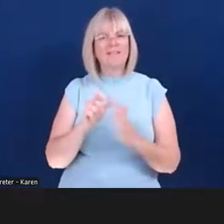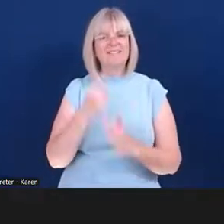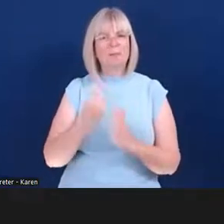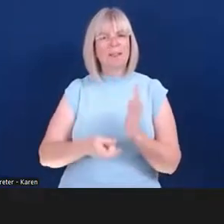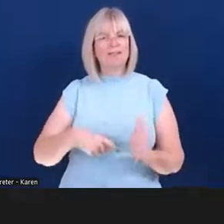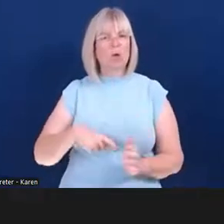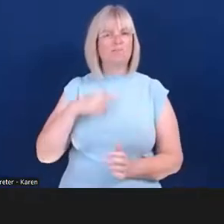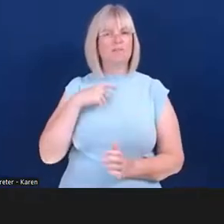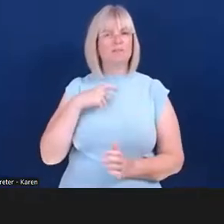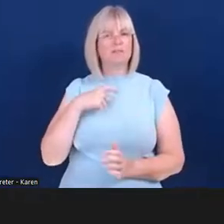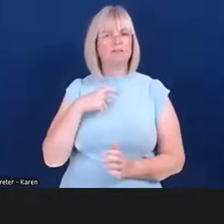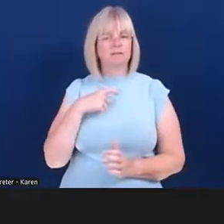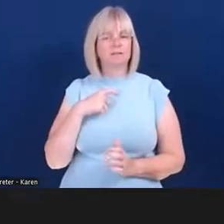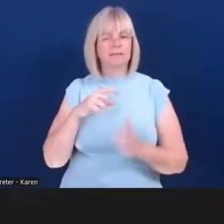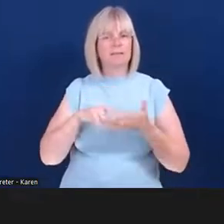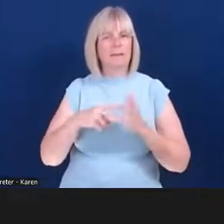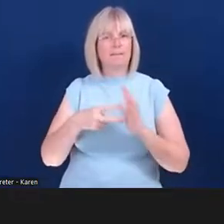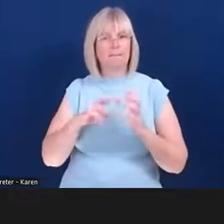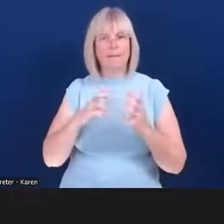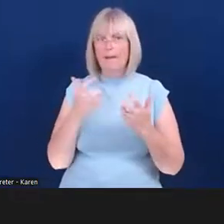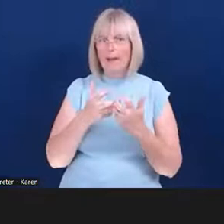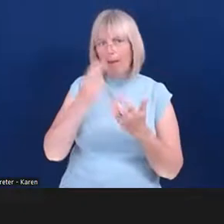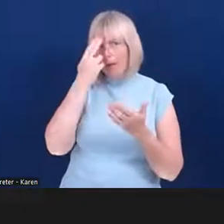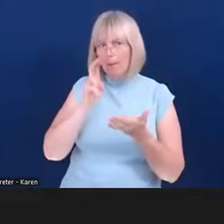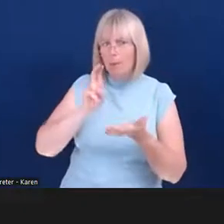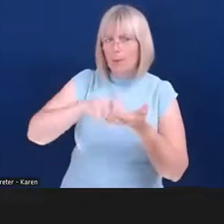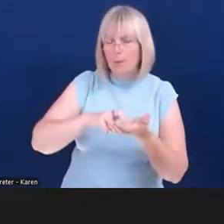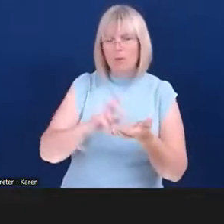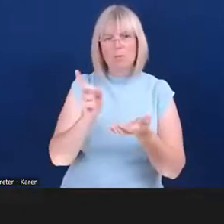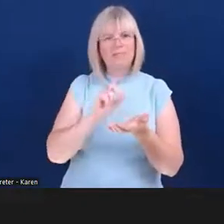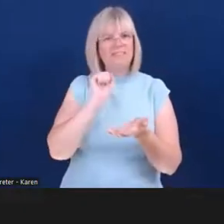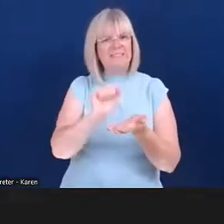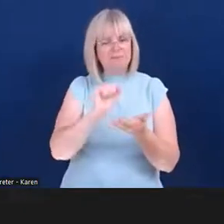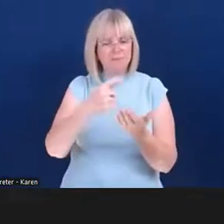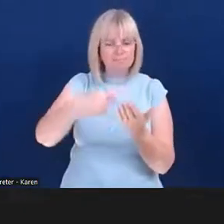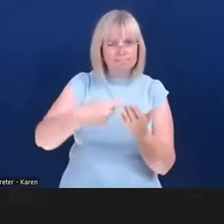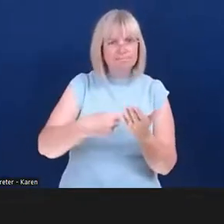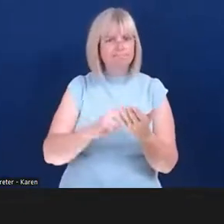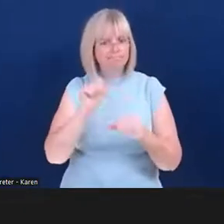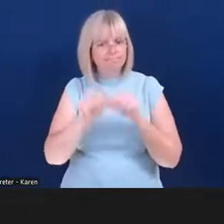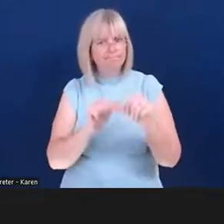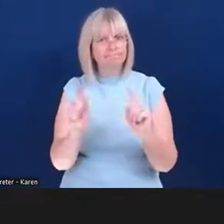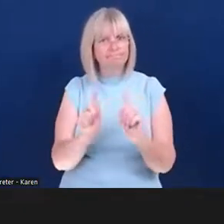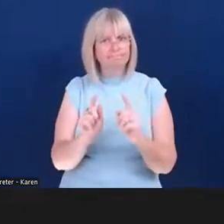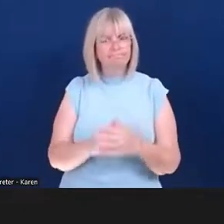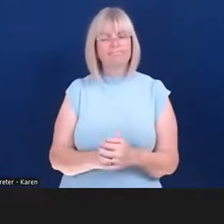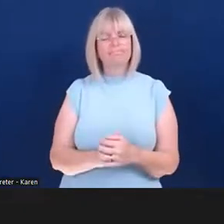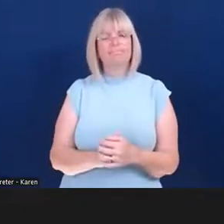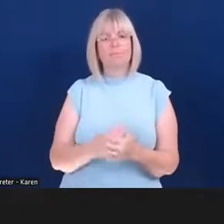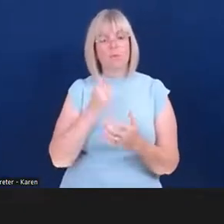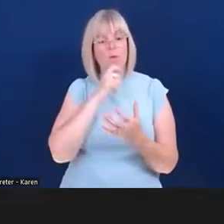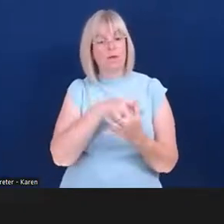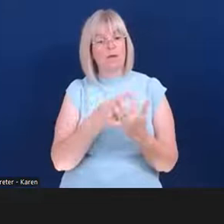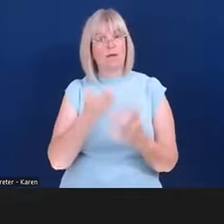the benefits are, and what the current state of play is with that. Following the presentations, we'll have a question and answer session.